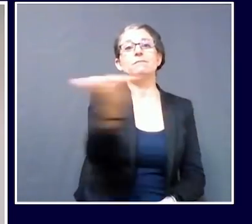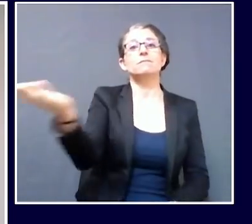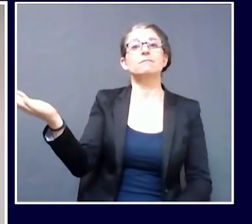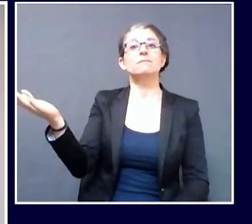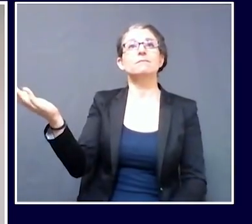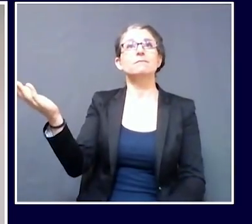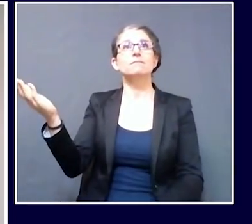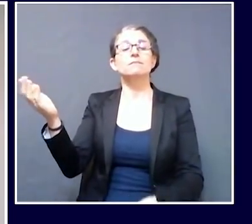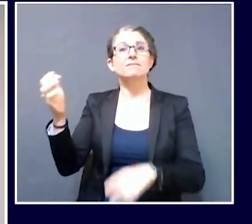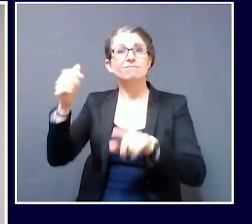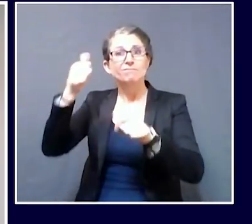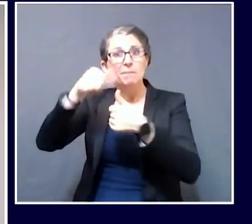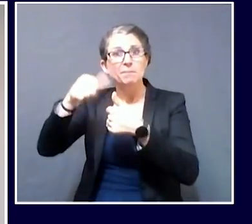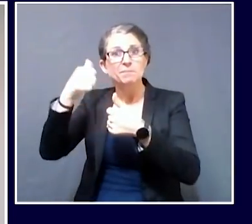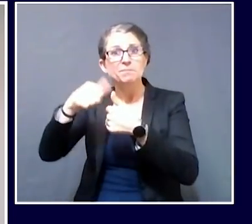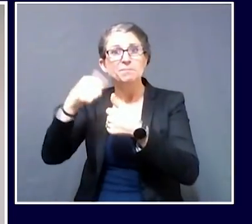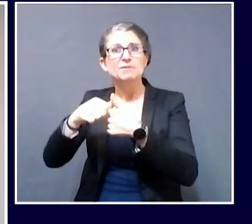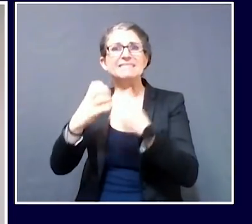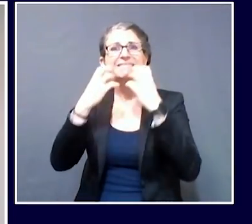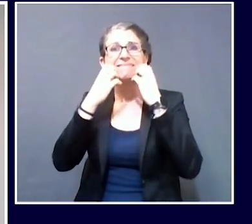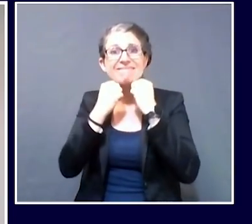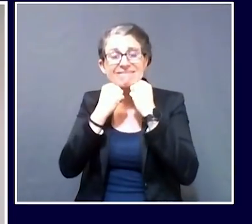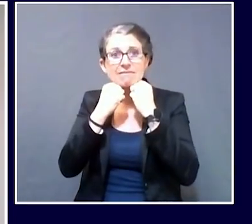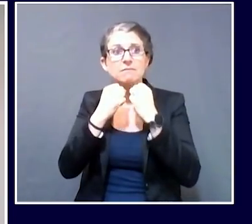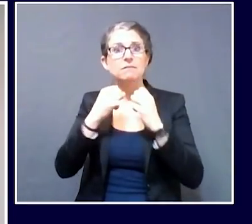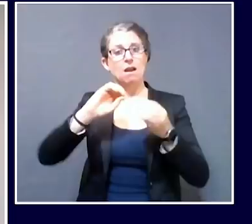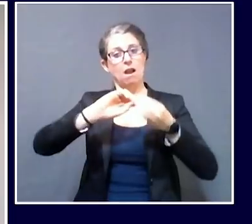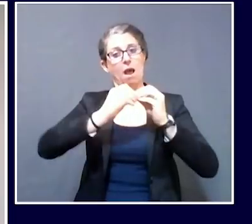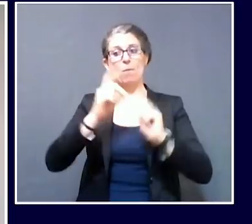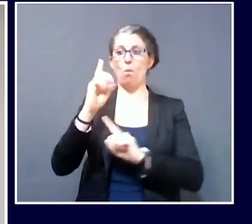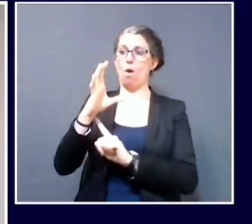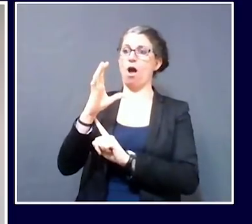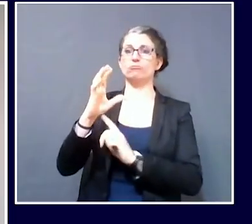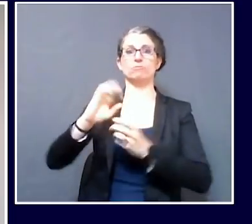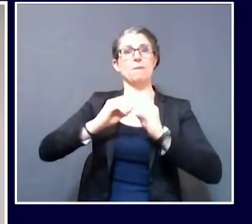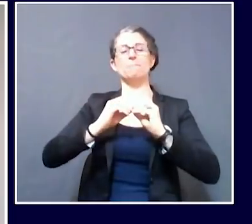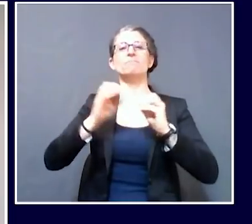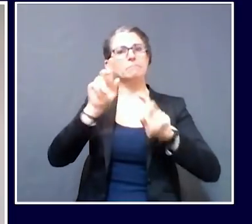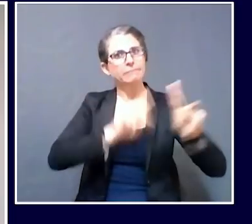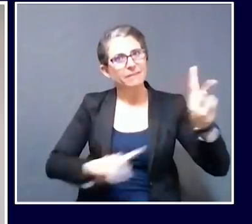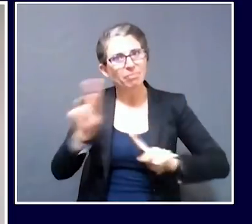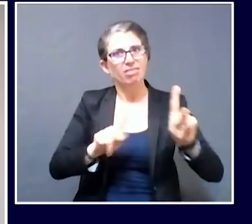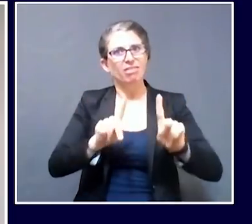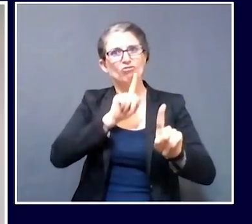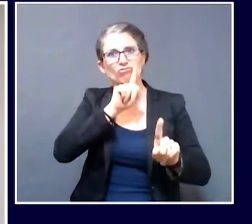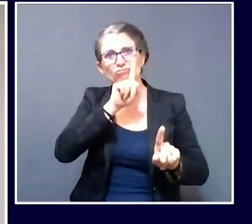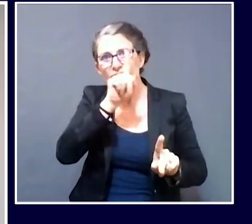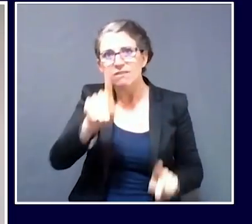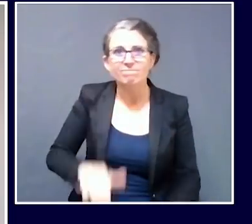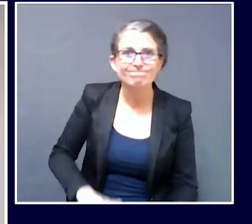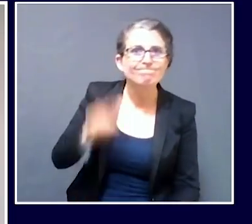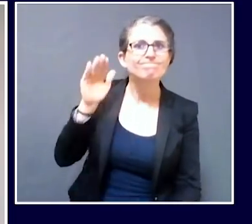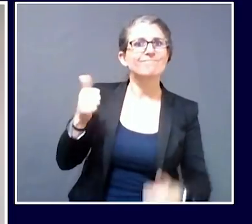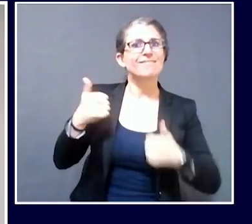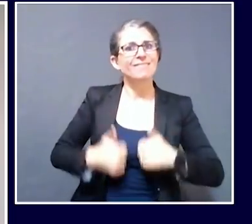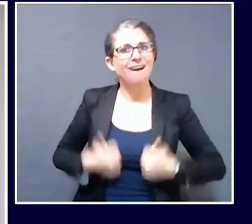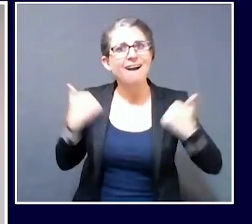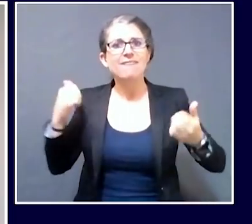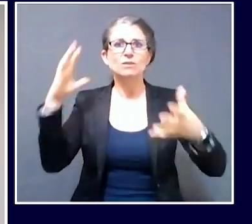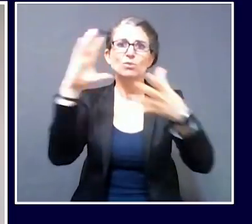case, each and every statistic we talk about, behind those numbers lies an individual person.